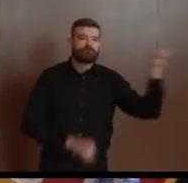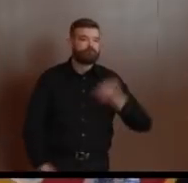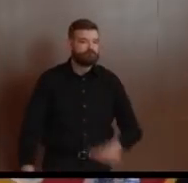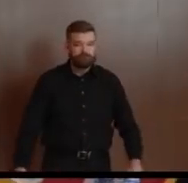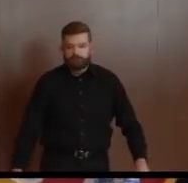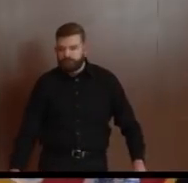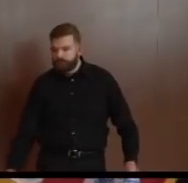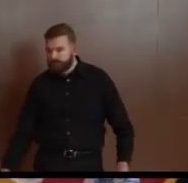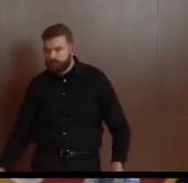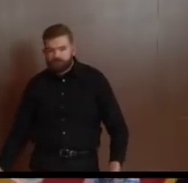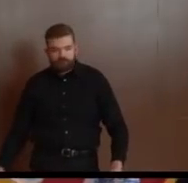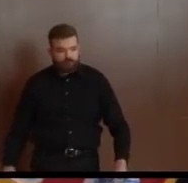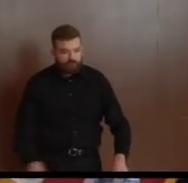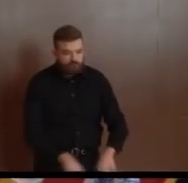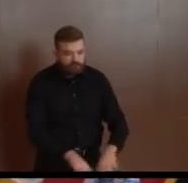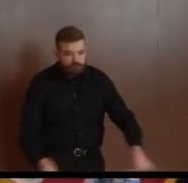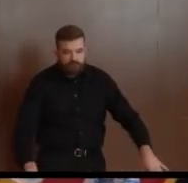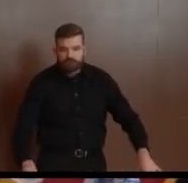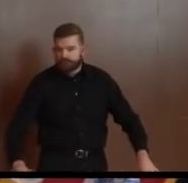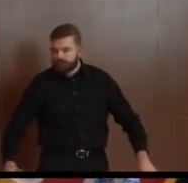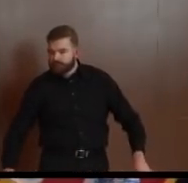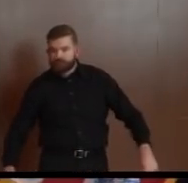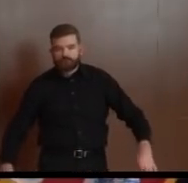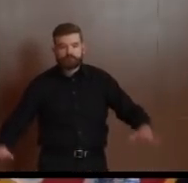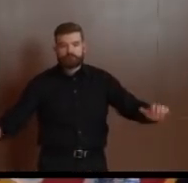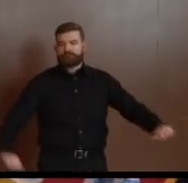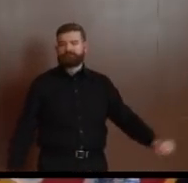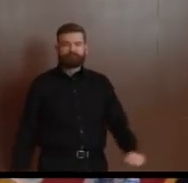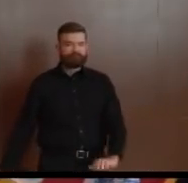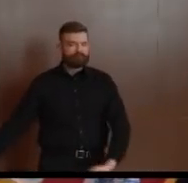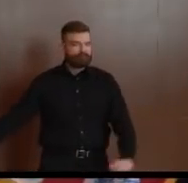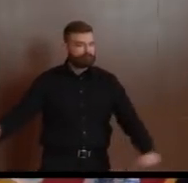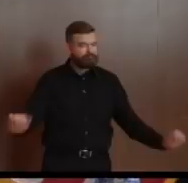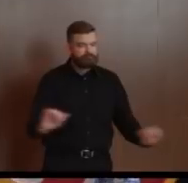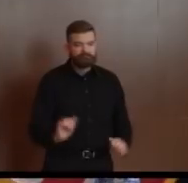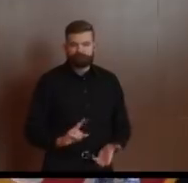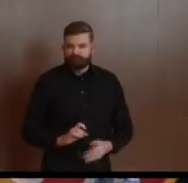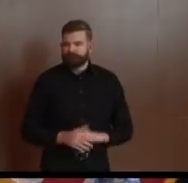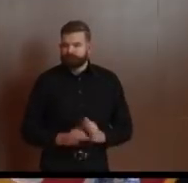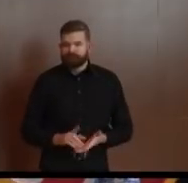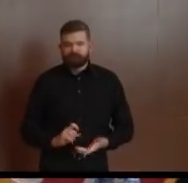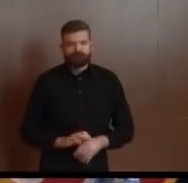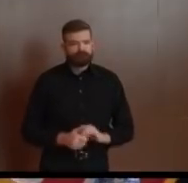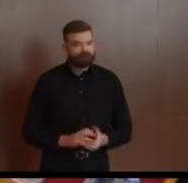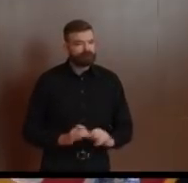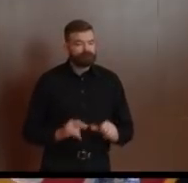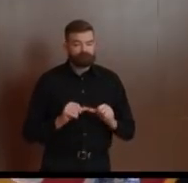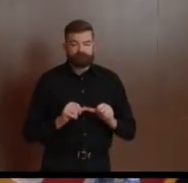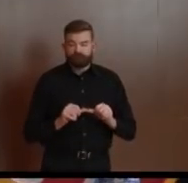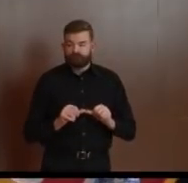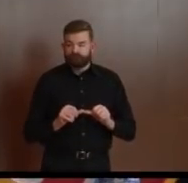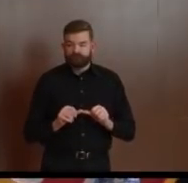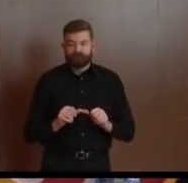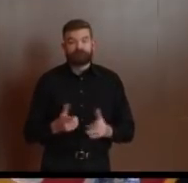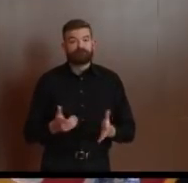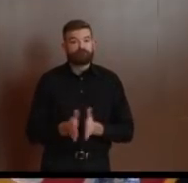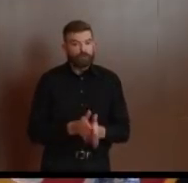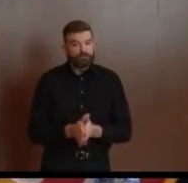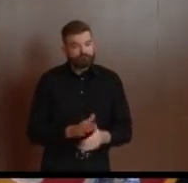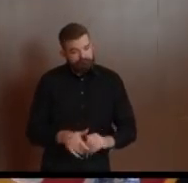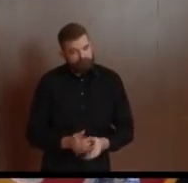exercising extreme hand hygiene, and finding some way to keep distance from each other.